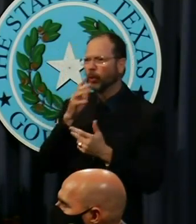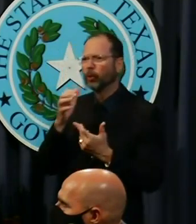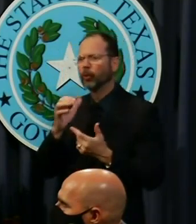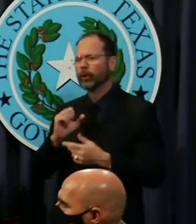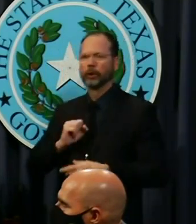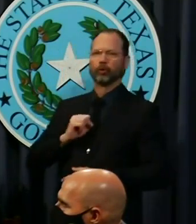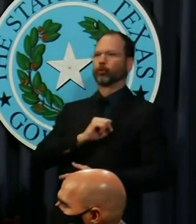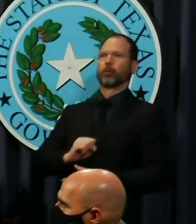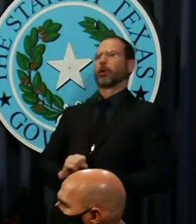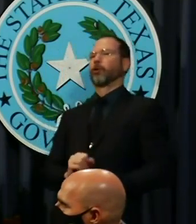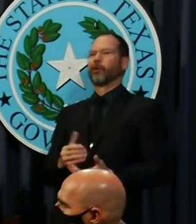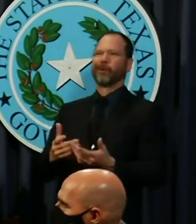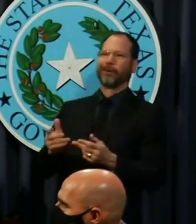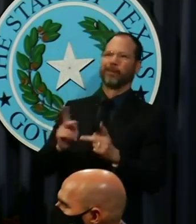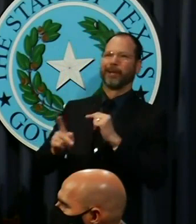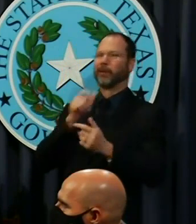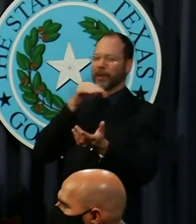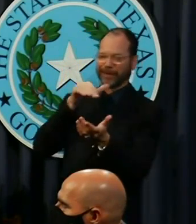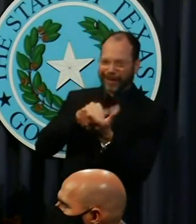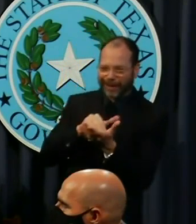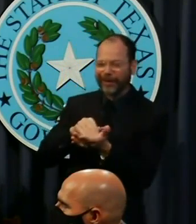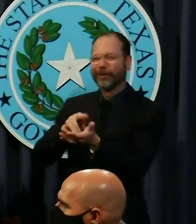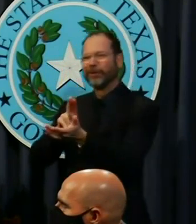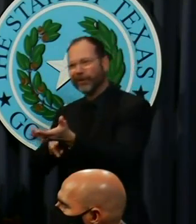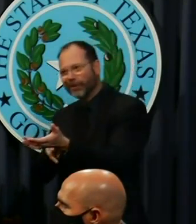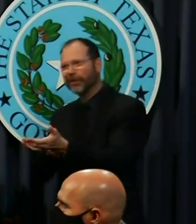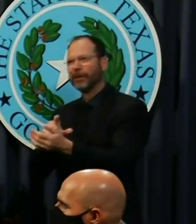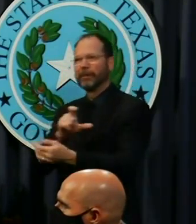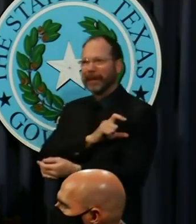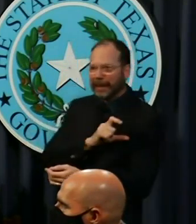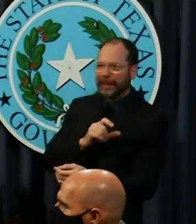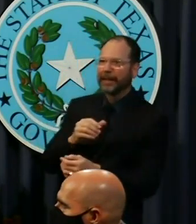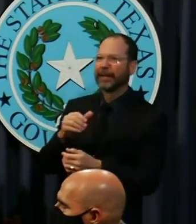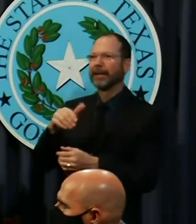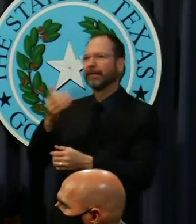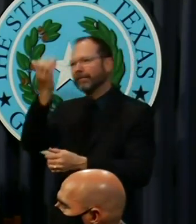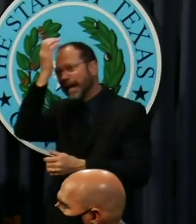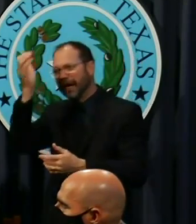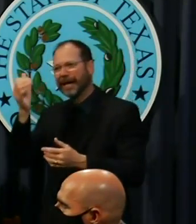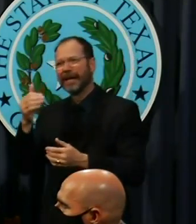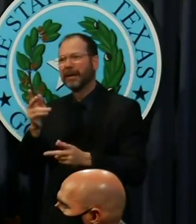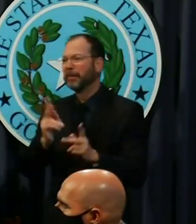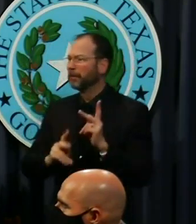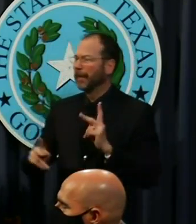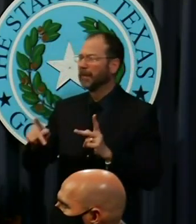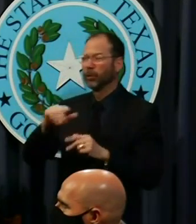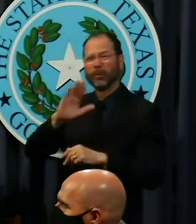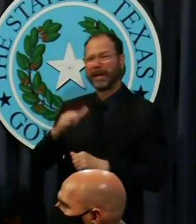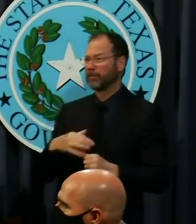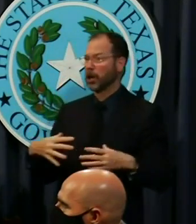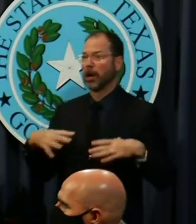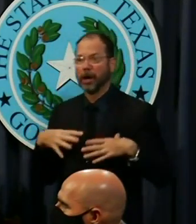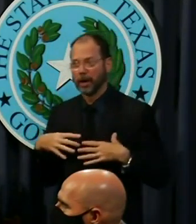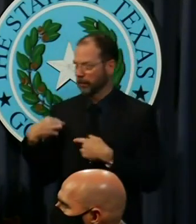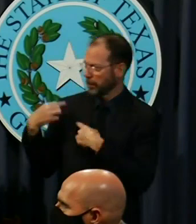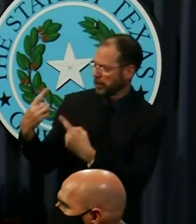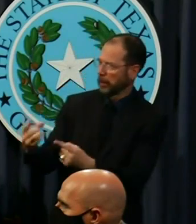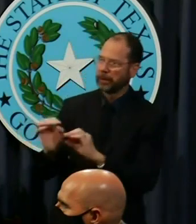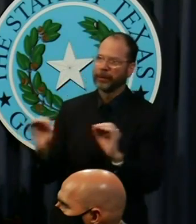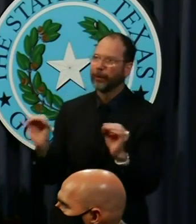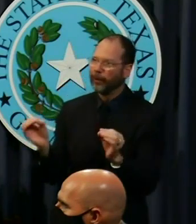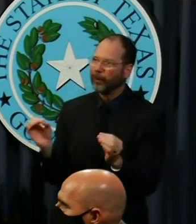in addition to our doctors and our nurses and our police and our fire, all those people who have never taken a day off are those